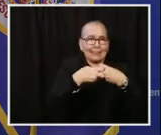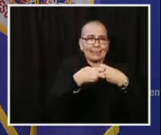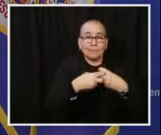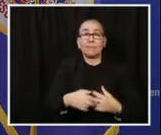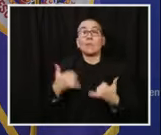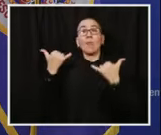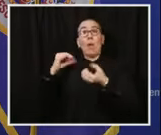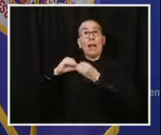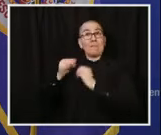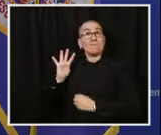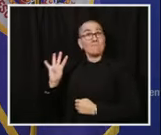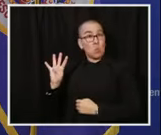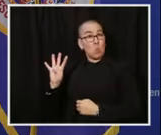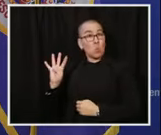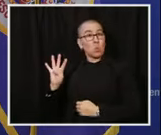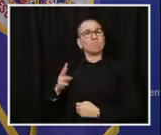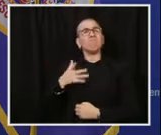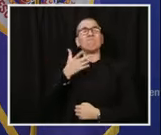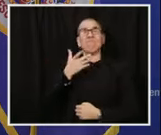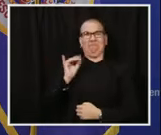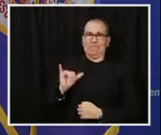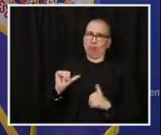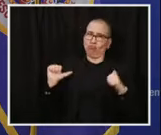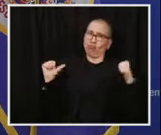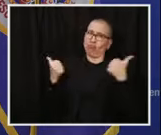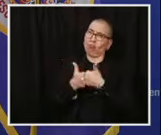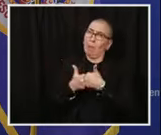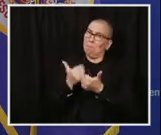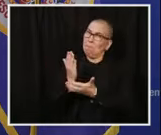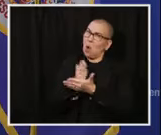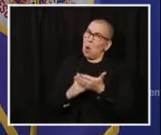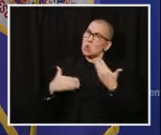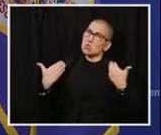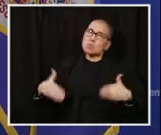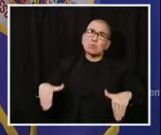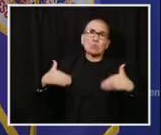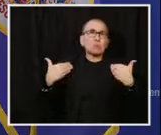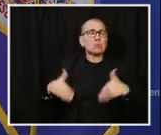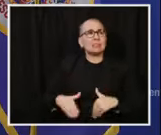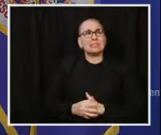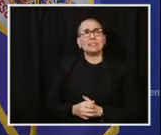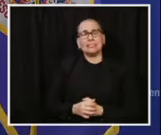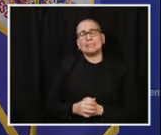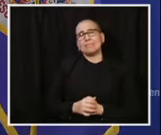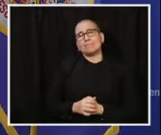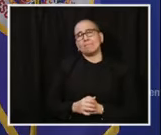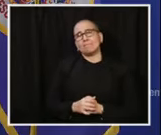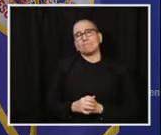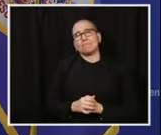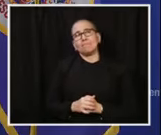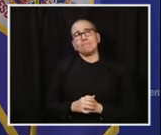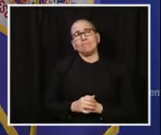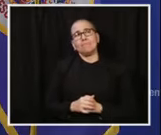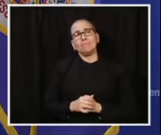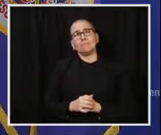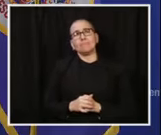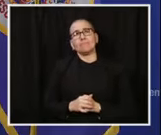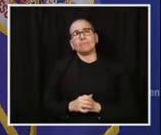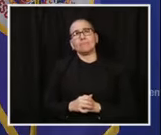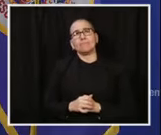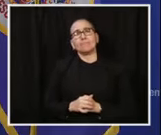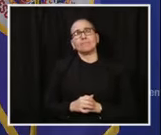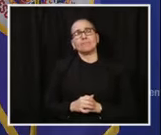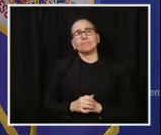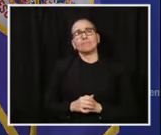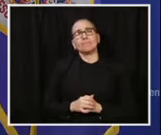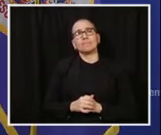difficult task, which frankly long predated the COVID pandemic, but the pandemic has absolutely exacerbated it. And